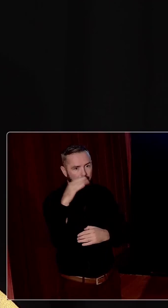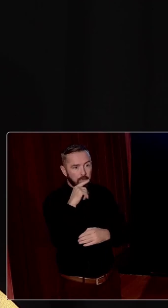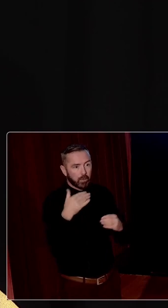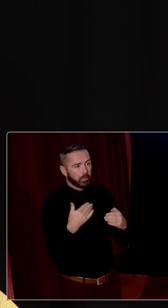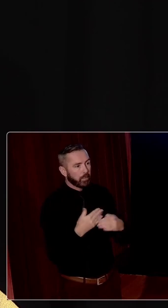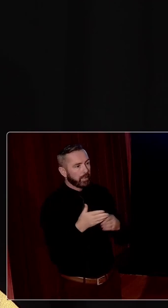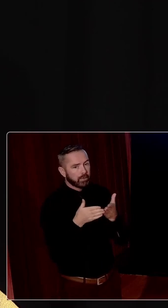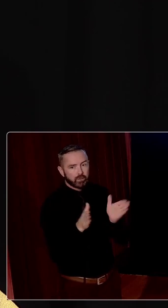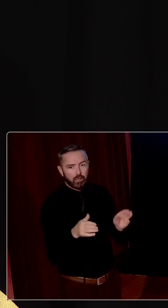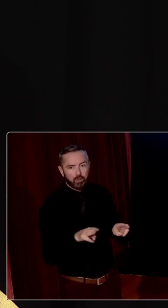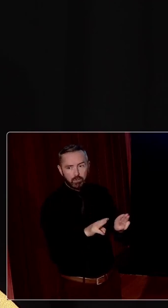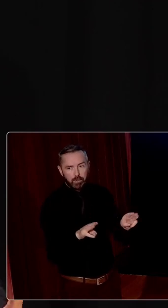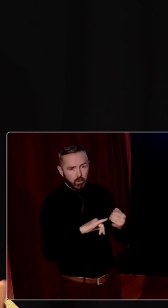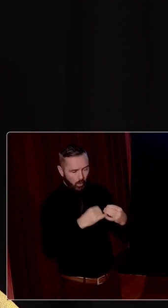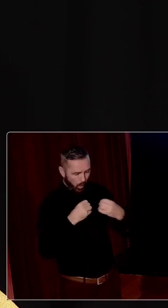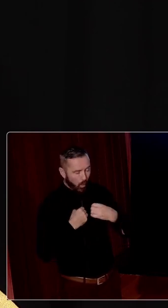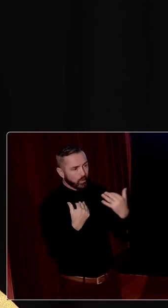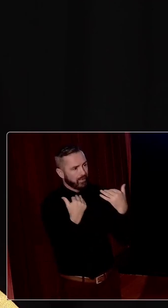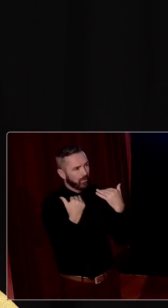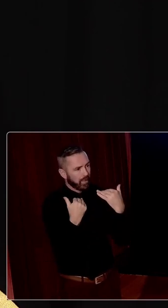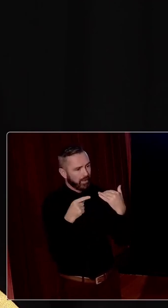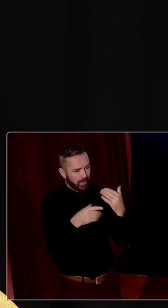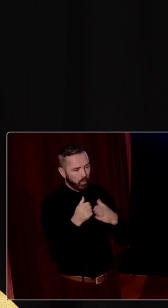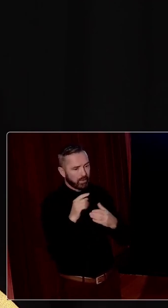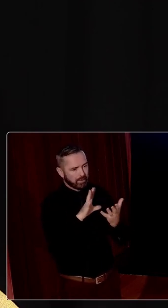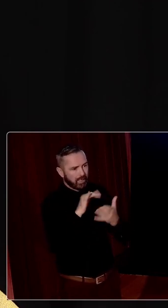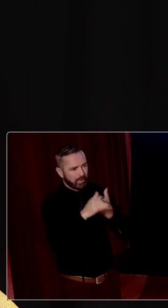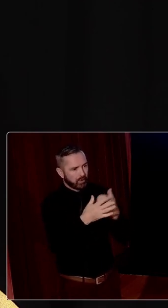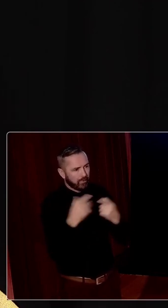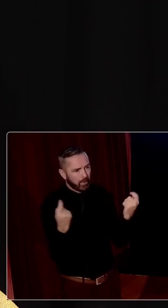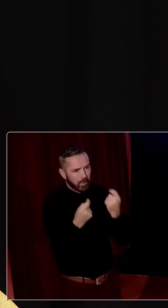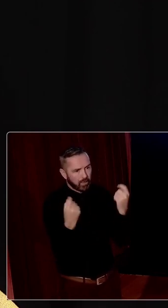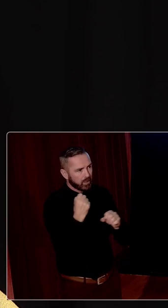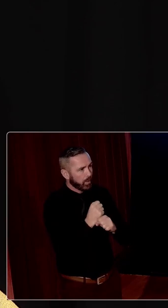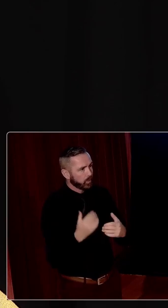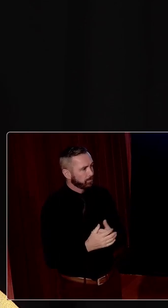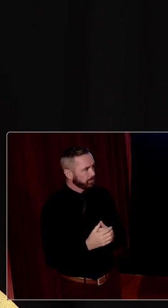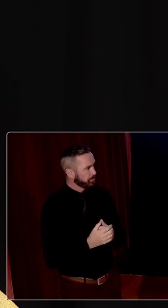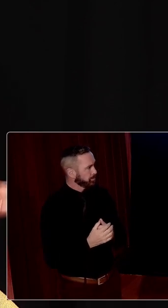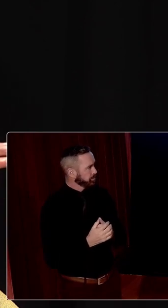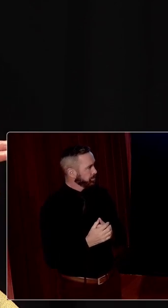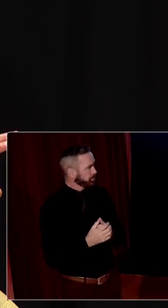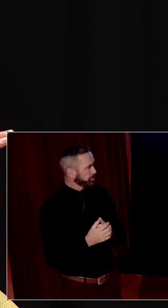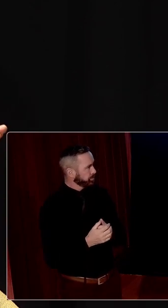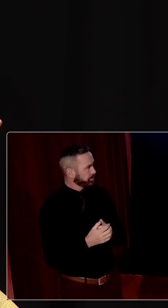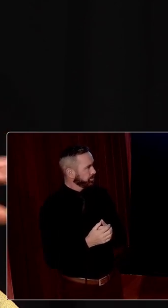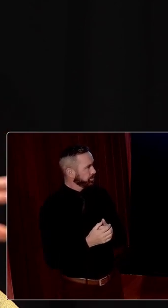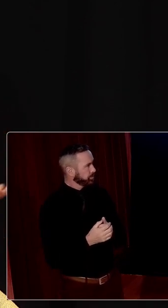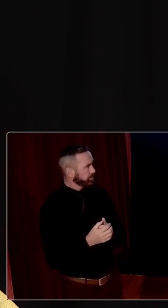but by people who own this ultimately. And that's what this decade of commemorations ultimately was supposed to be about. But I think they,